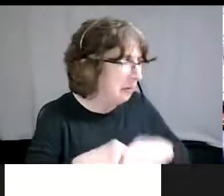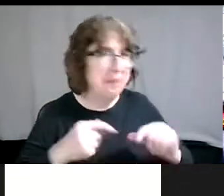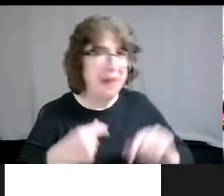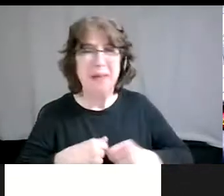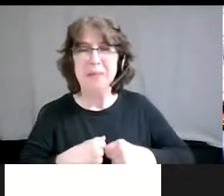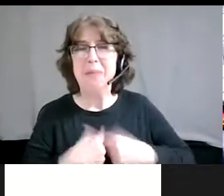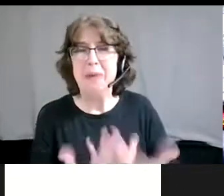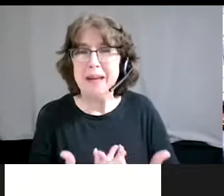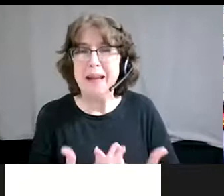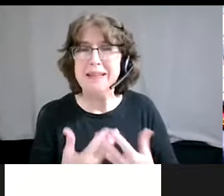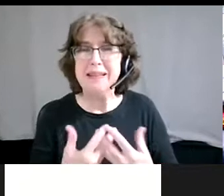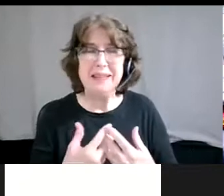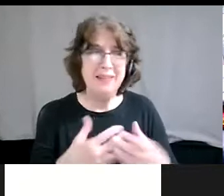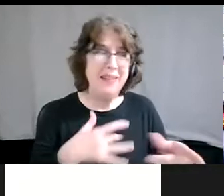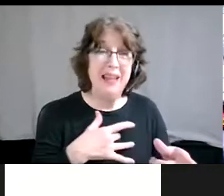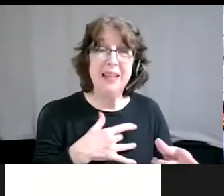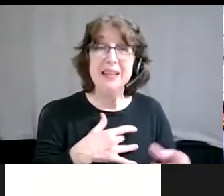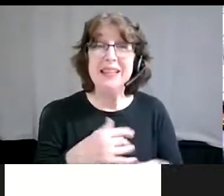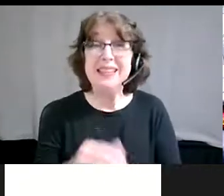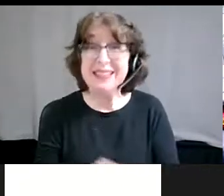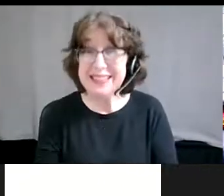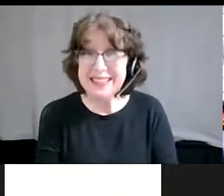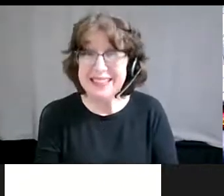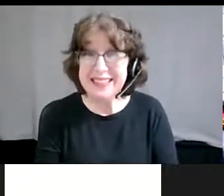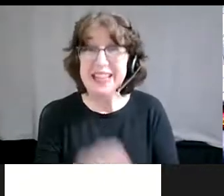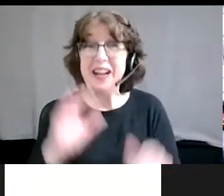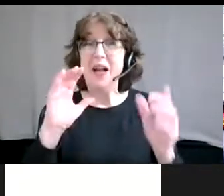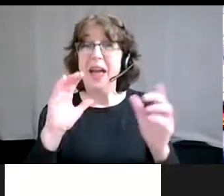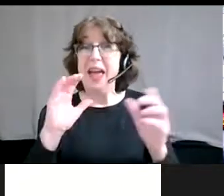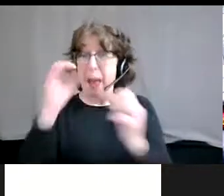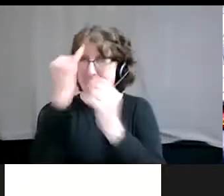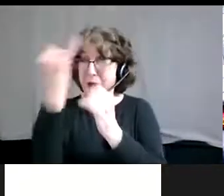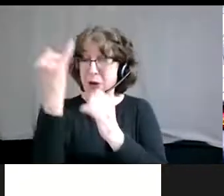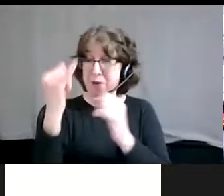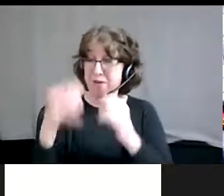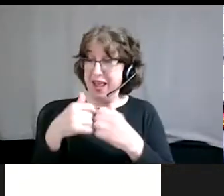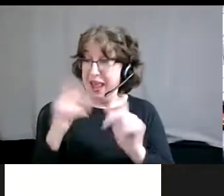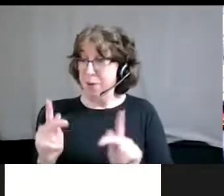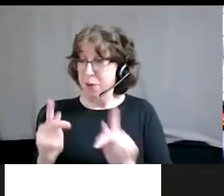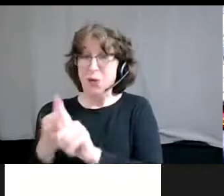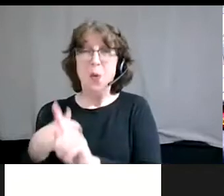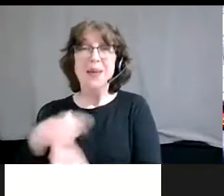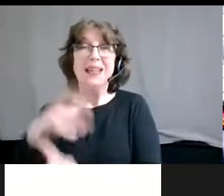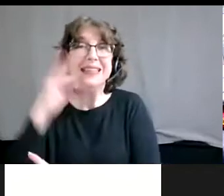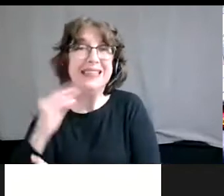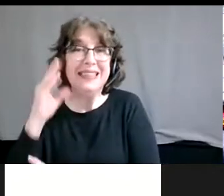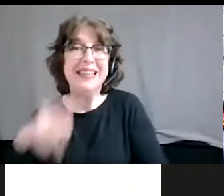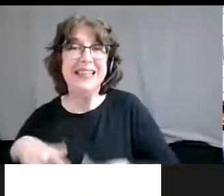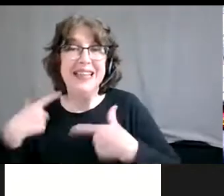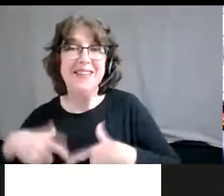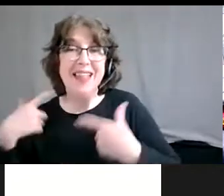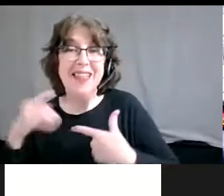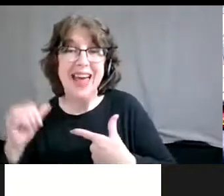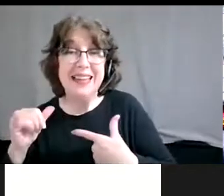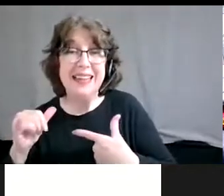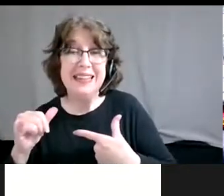Imagine what it feels like to be in the lived experience itself. When I say privilege, what I mean by privilege is that you have